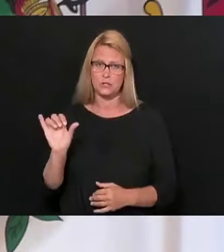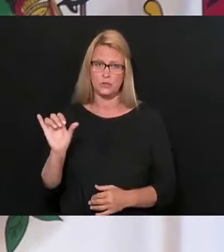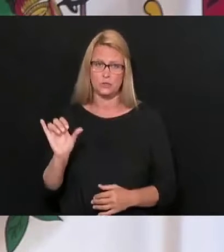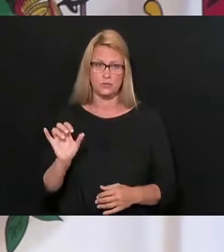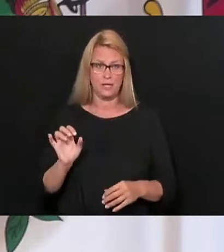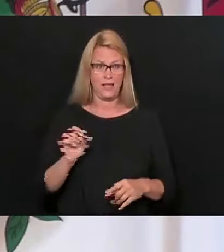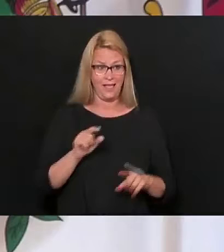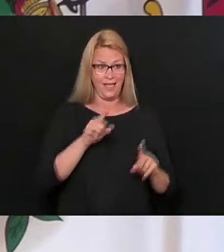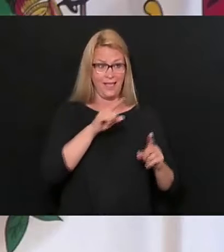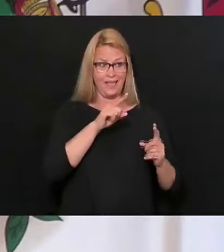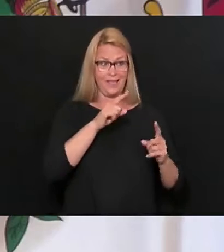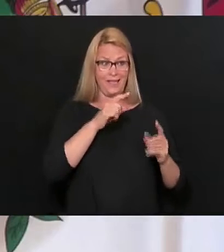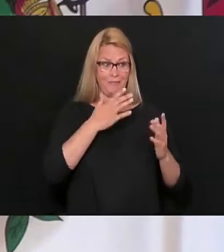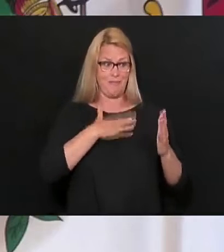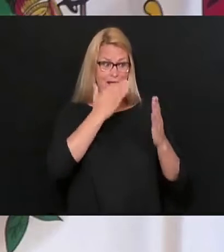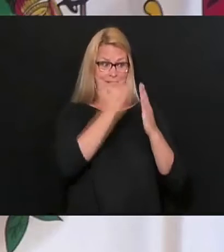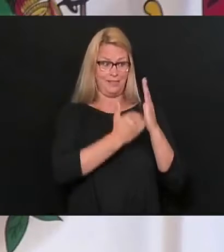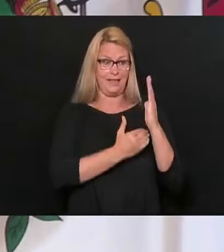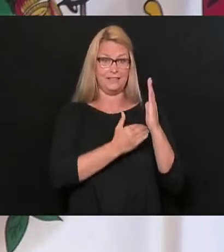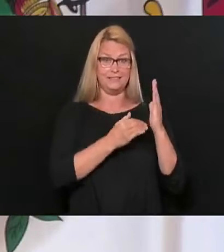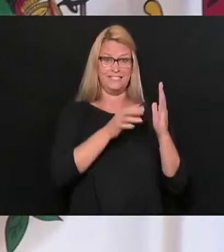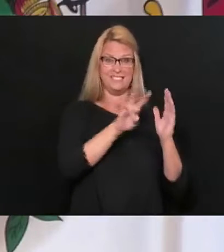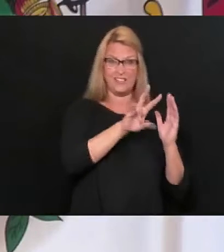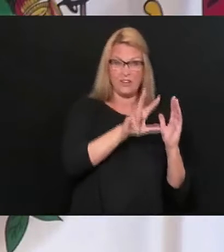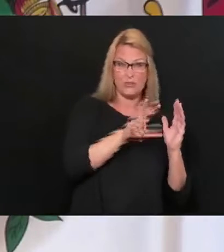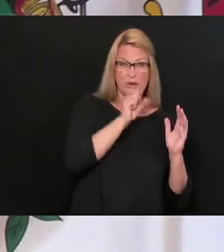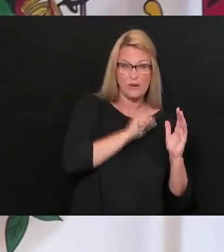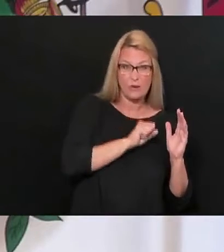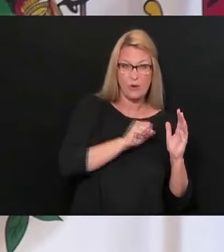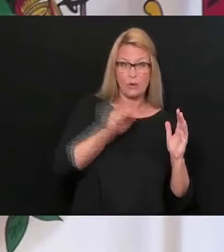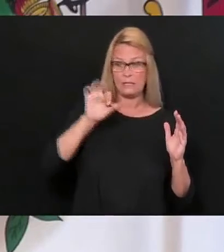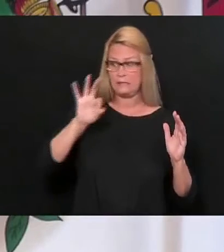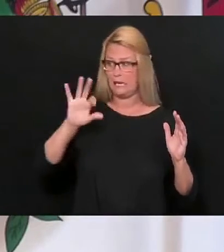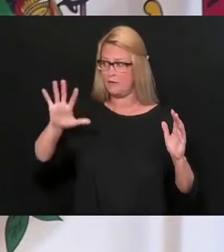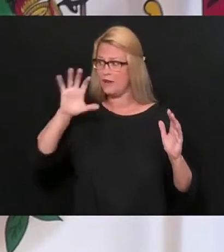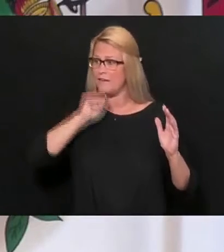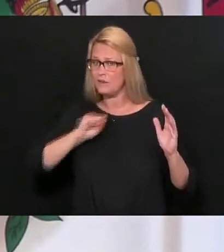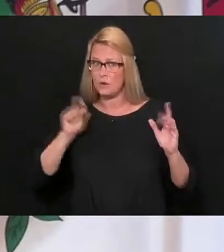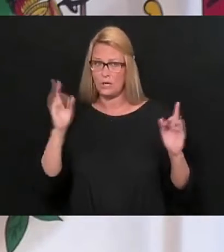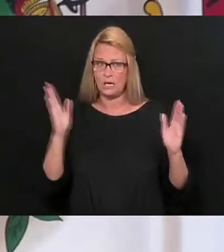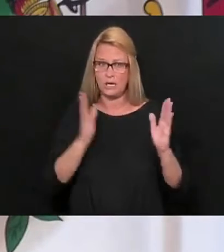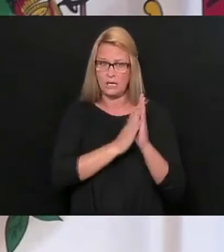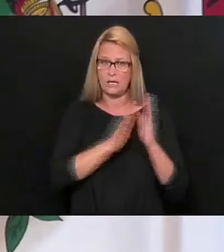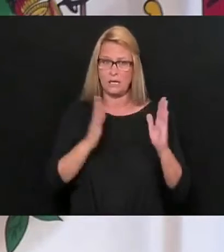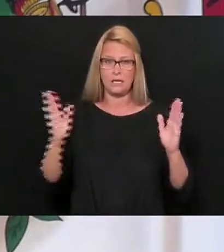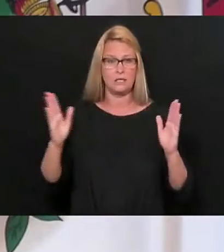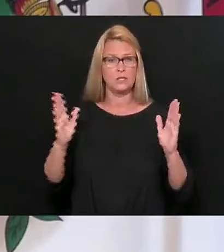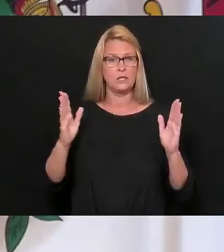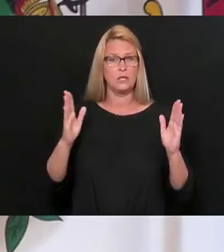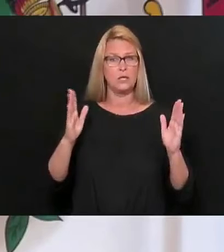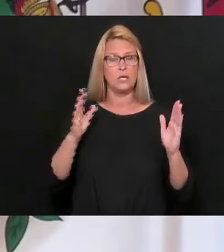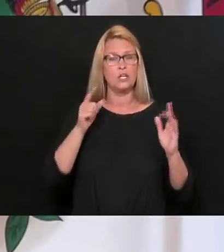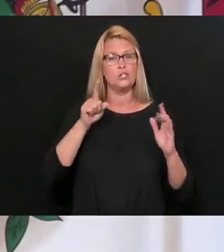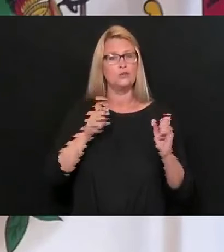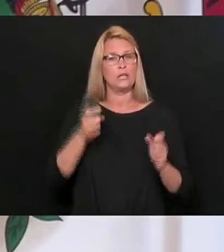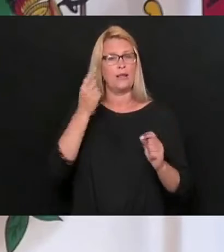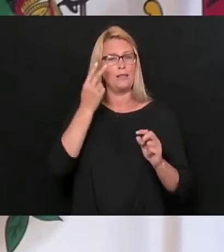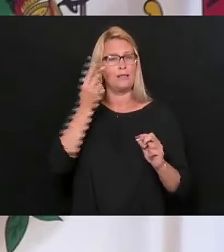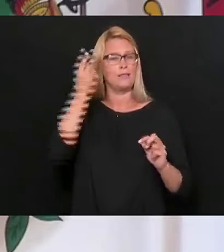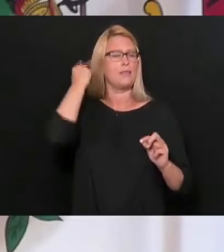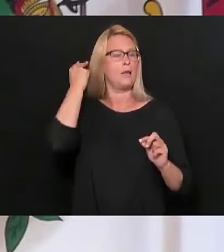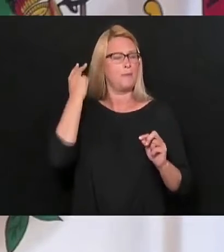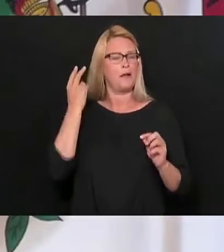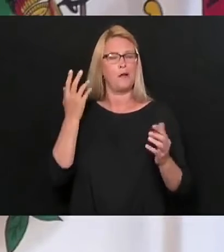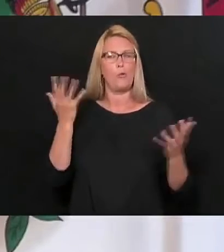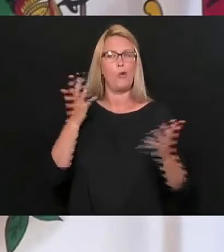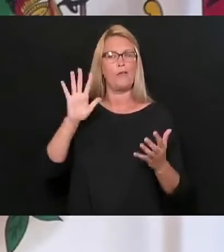and then the oldest three 95-year-olds, think of the wisdom and what they gave us in West